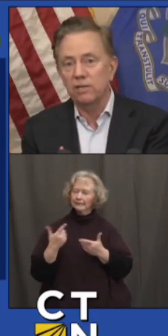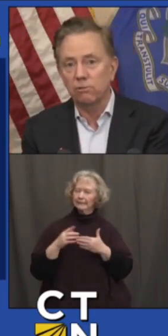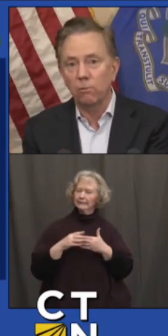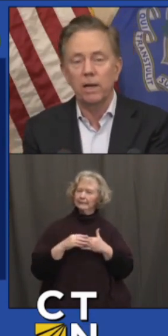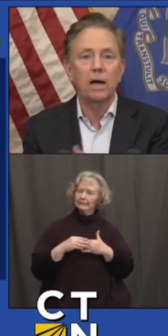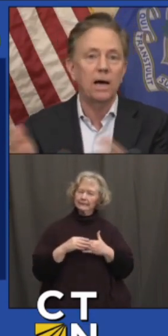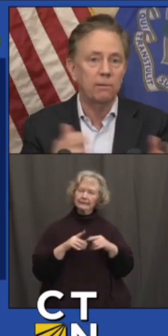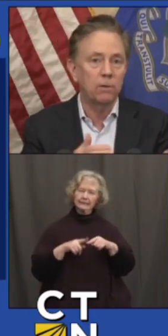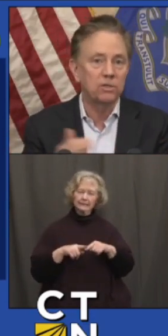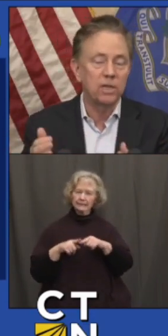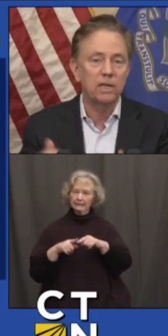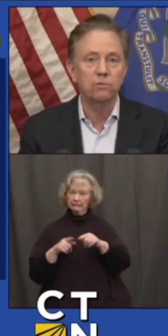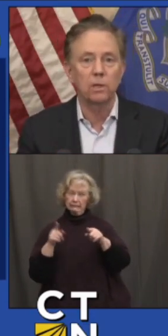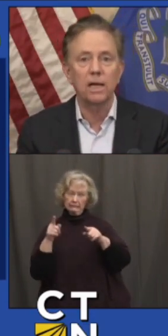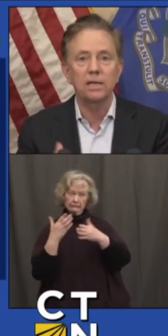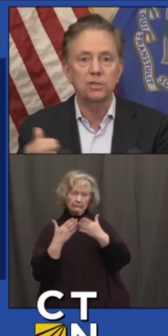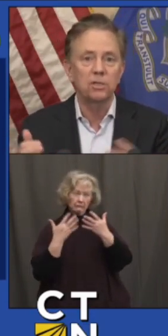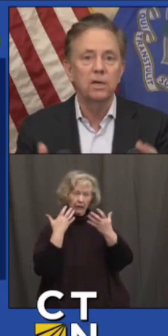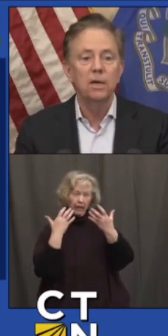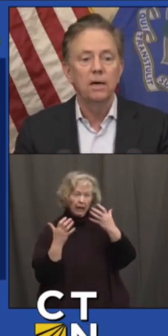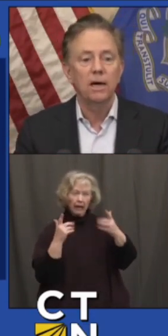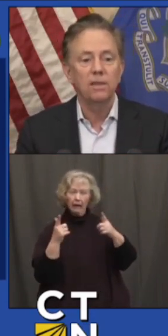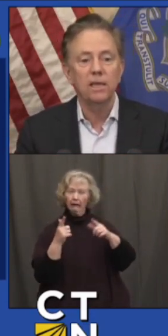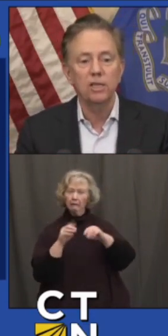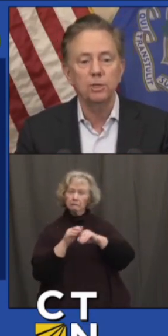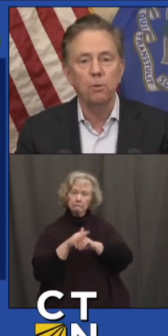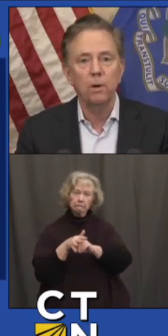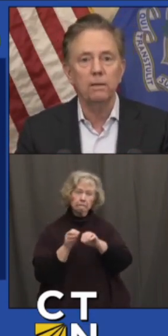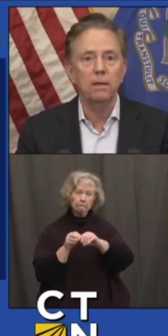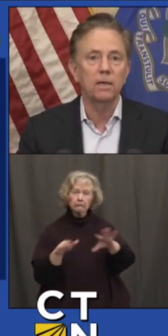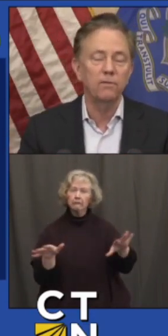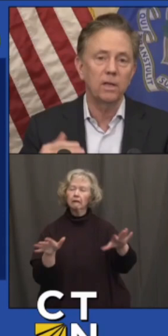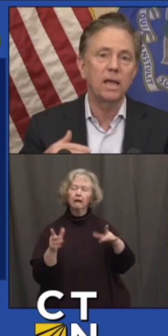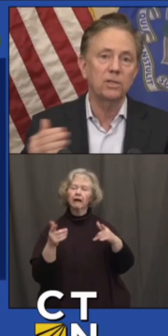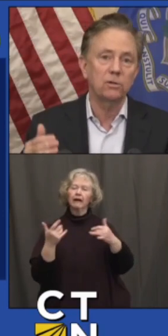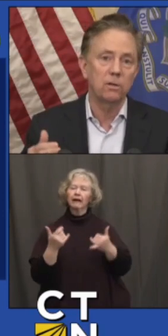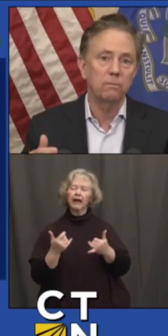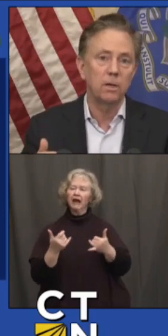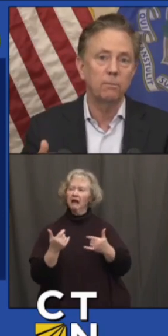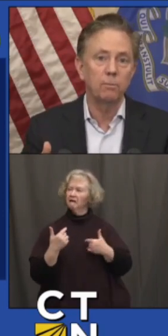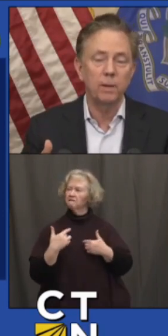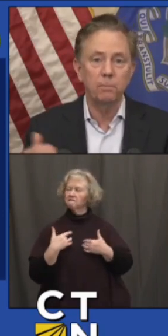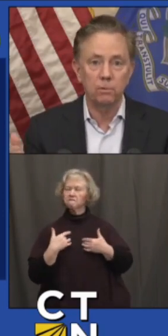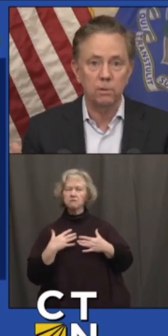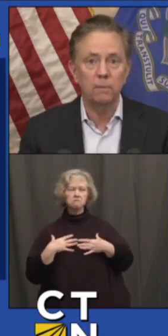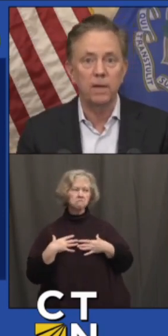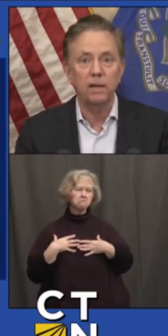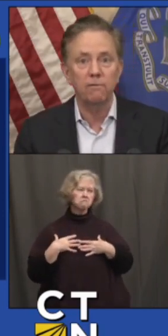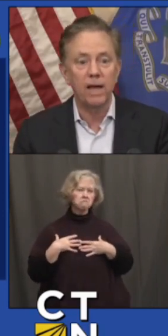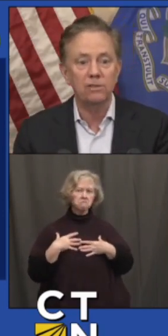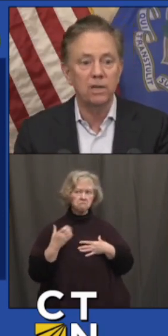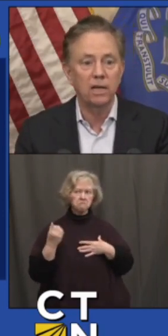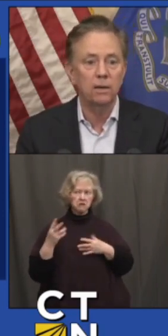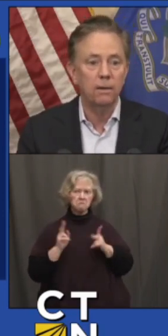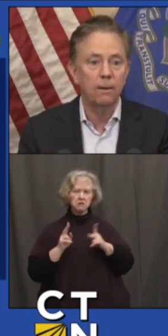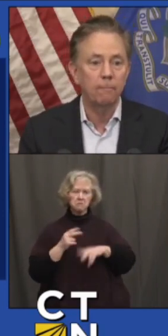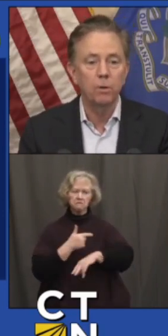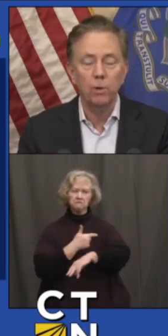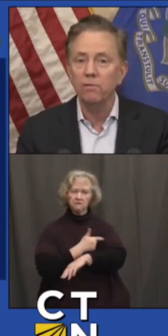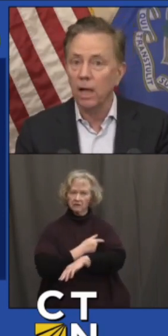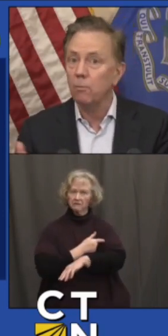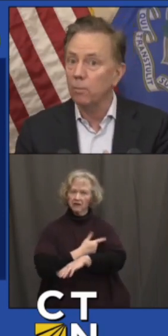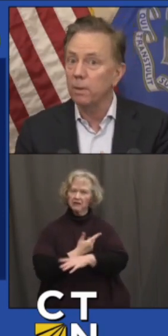what states were red hot, what states were less. I think at this point, given the nature of the number of people who are getting vaccinated,